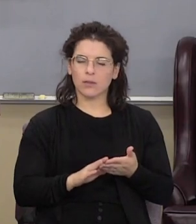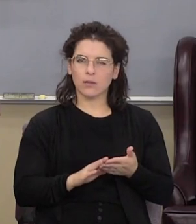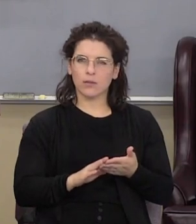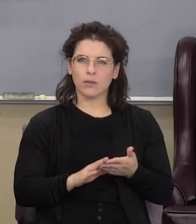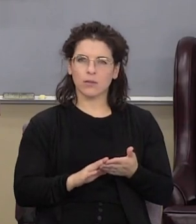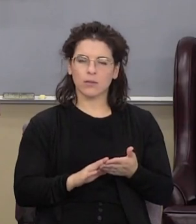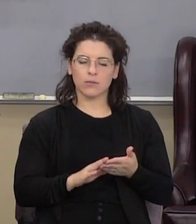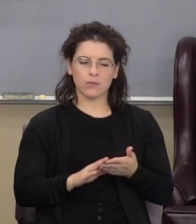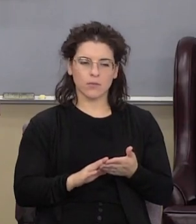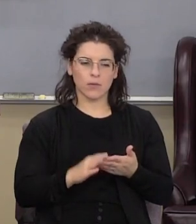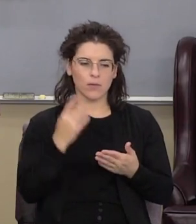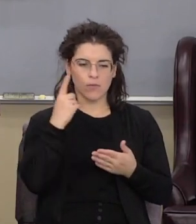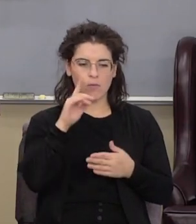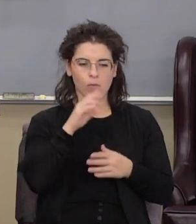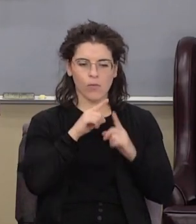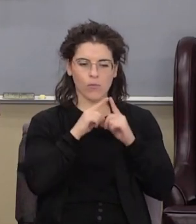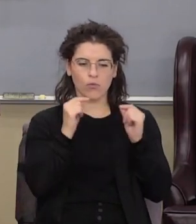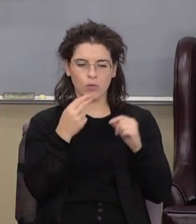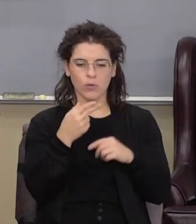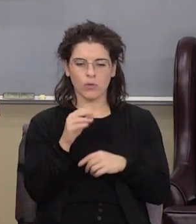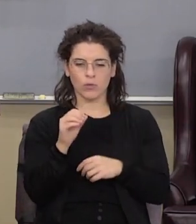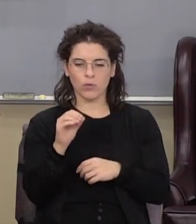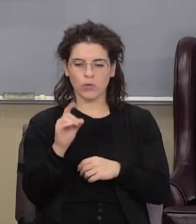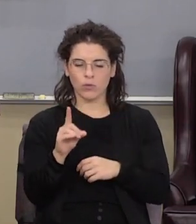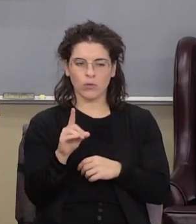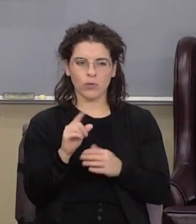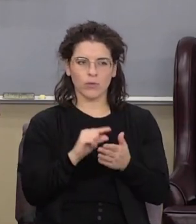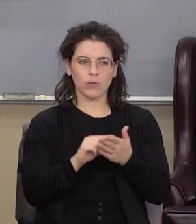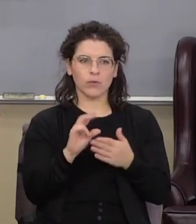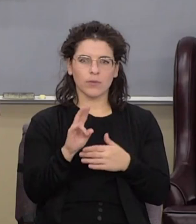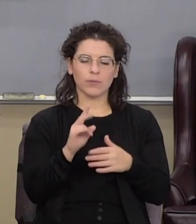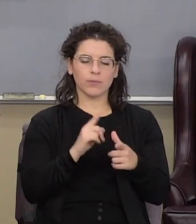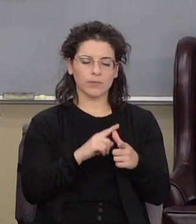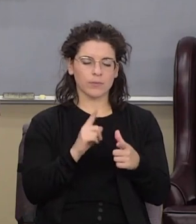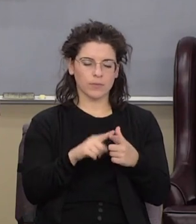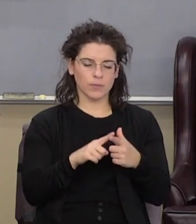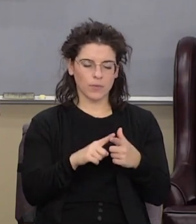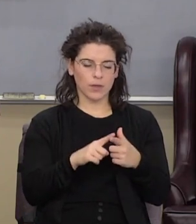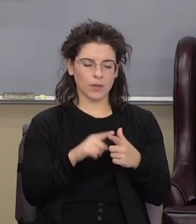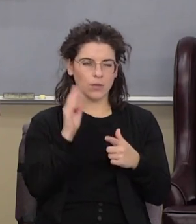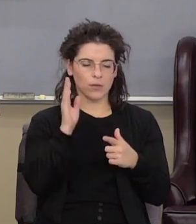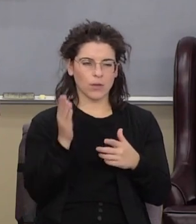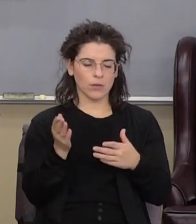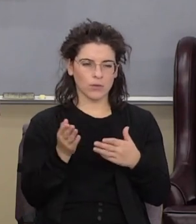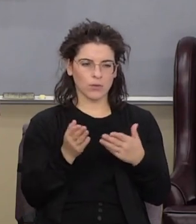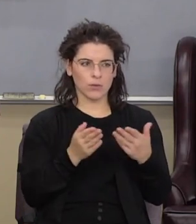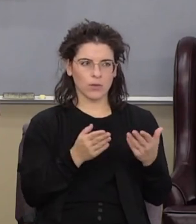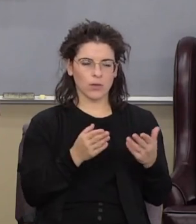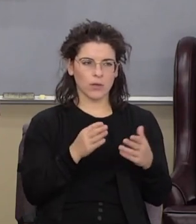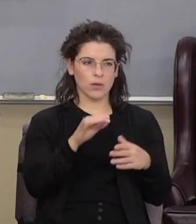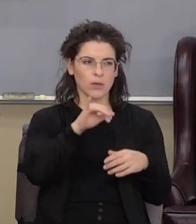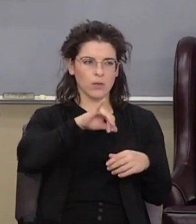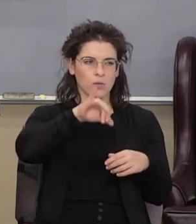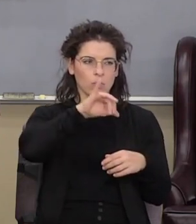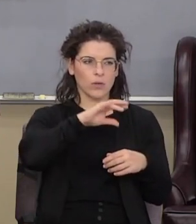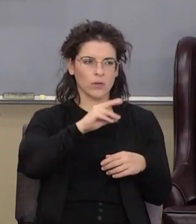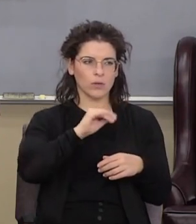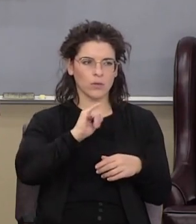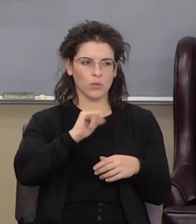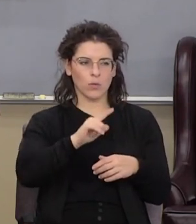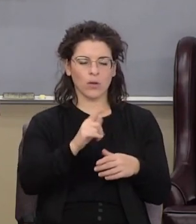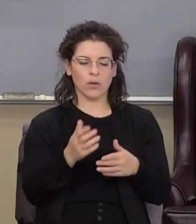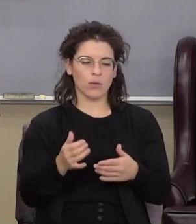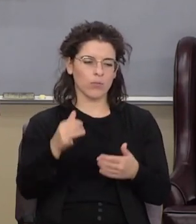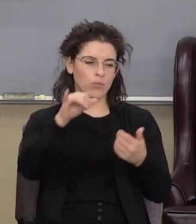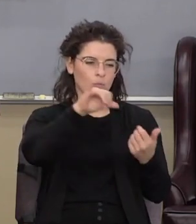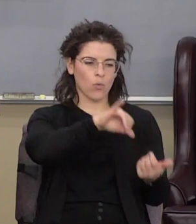for the priesthood verse 7 then shalt thou take the anointing oil and pour